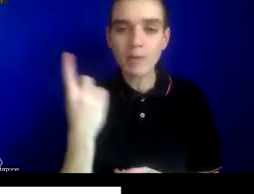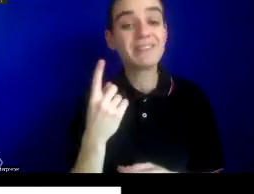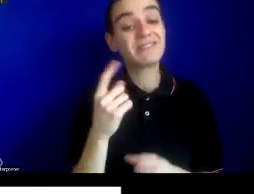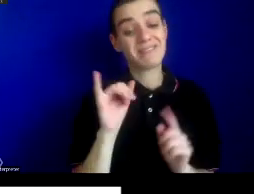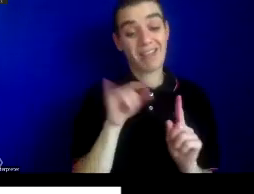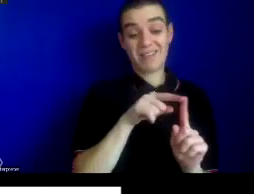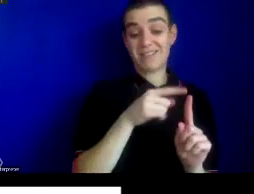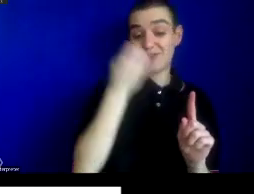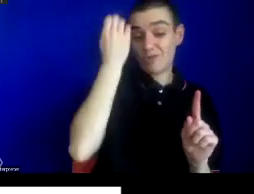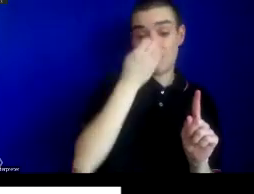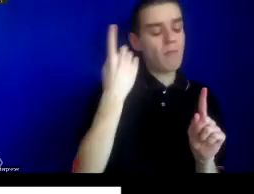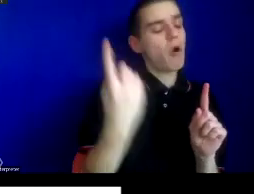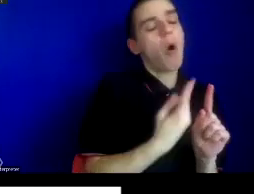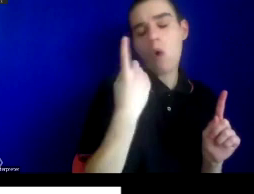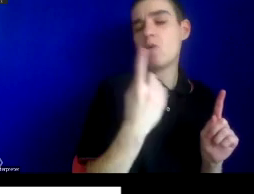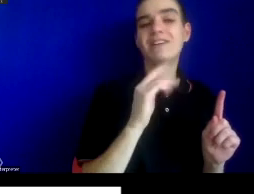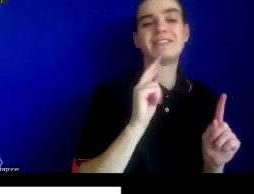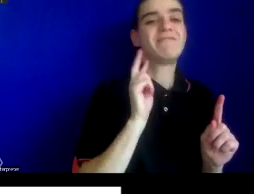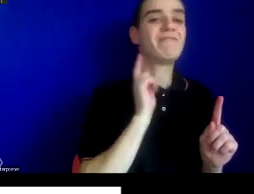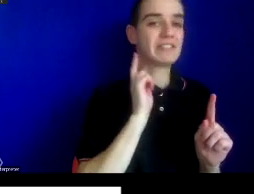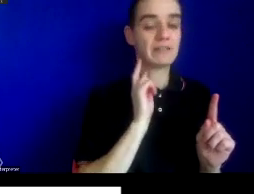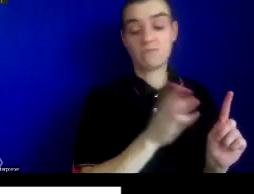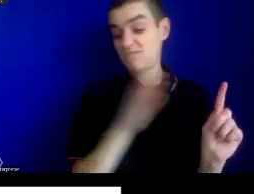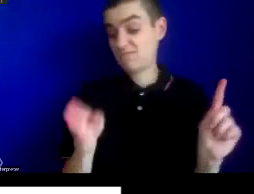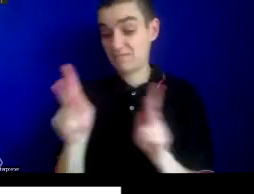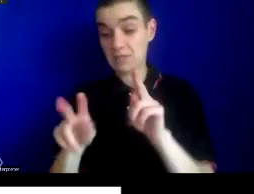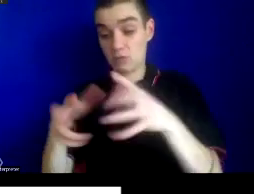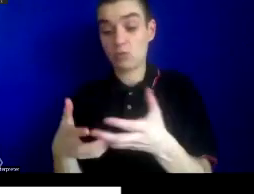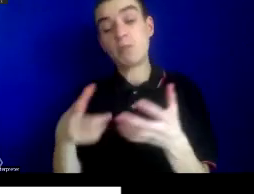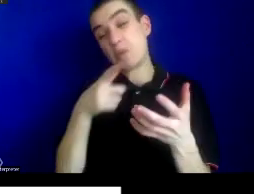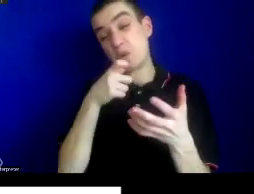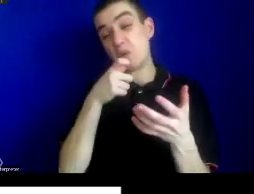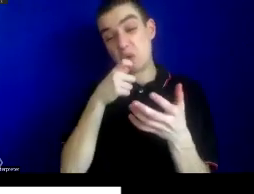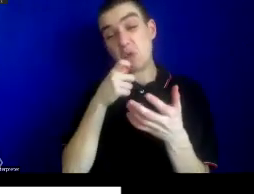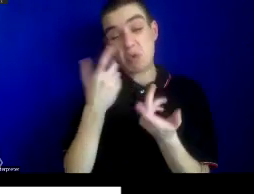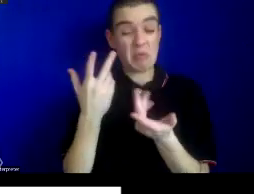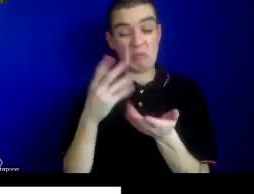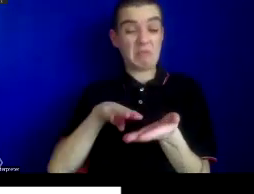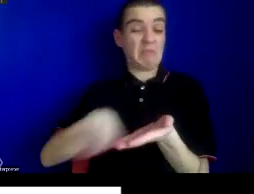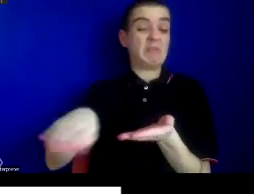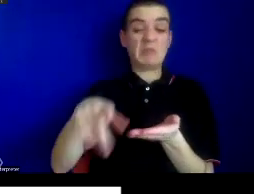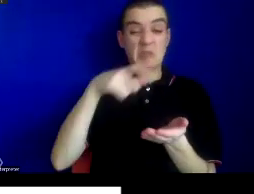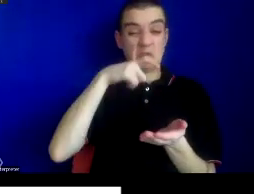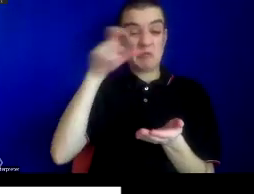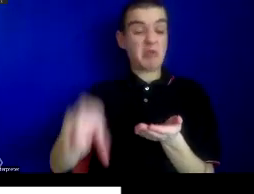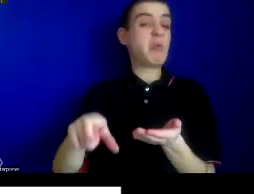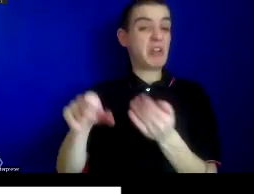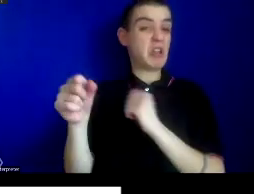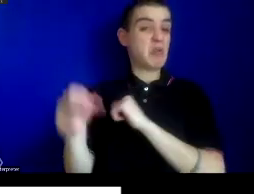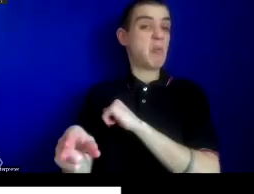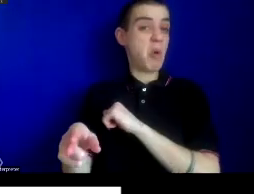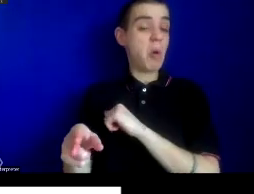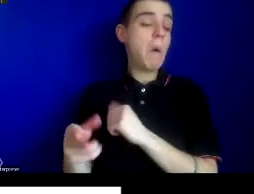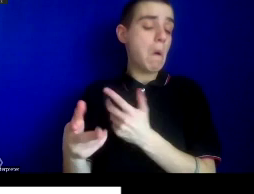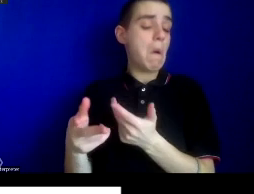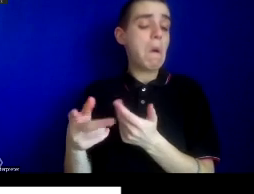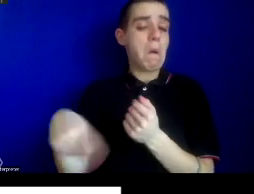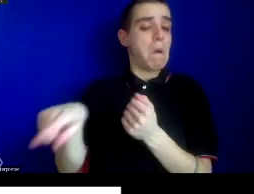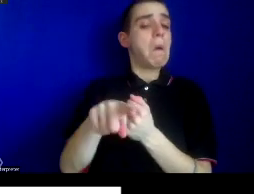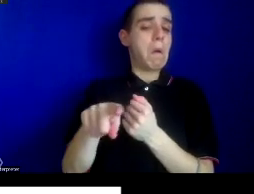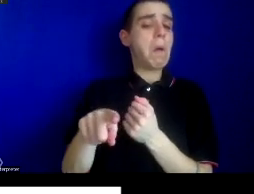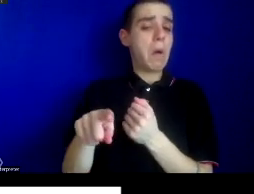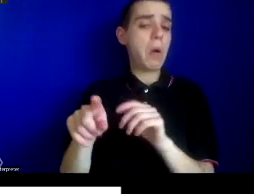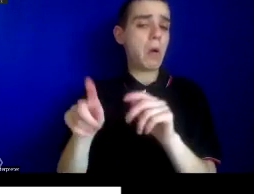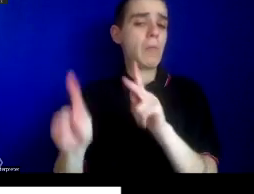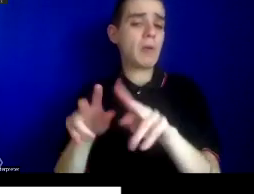and then who's capable of being sacrificed or rendered disposable for the sake of those interests and those bodies.